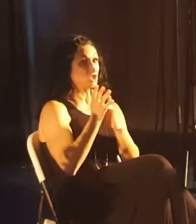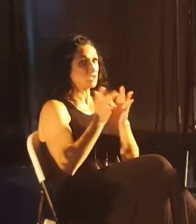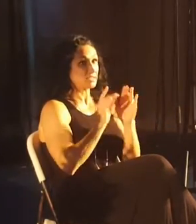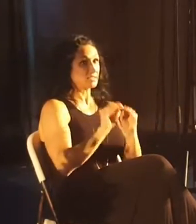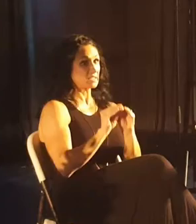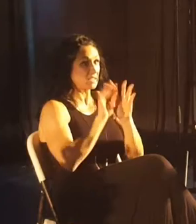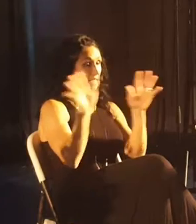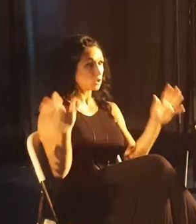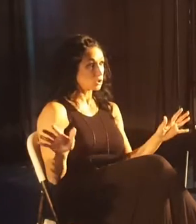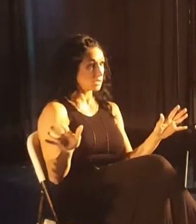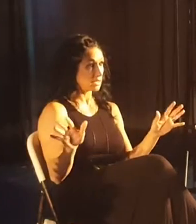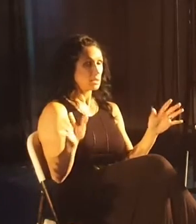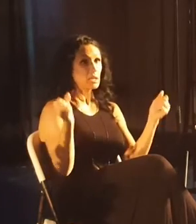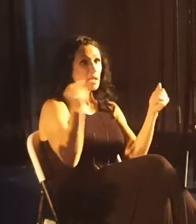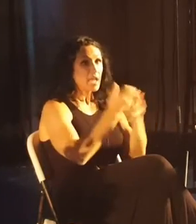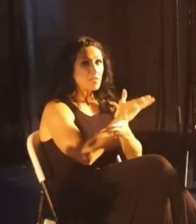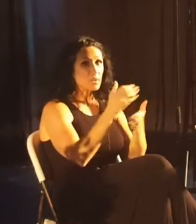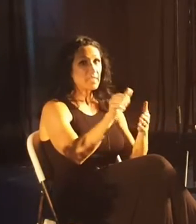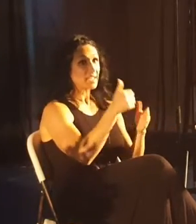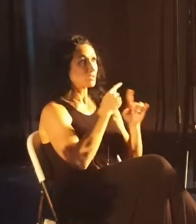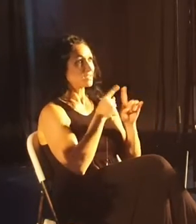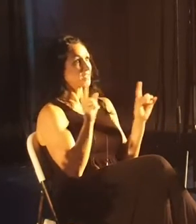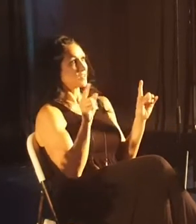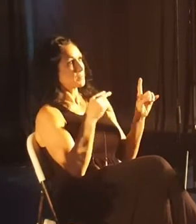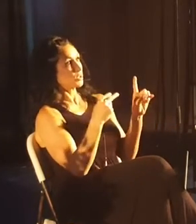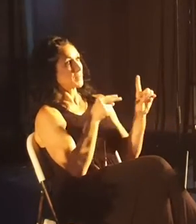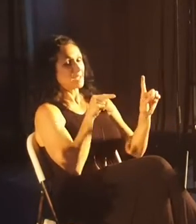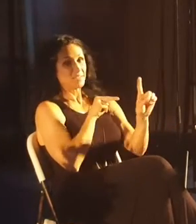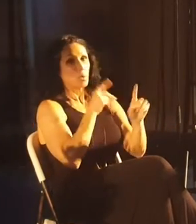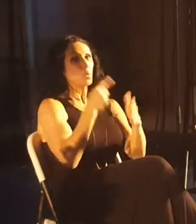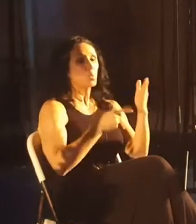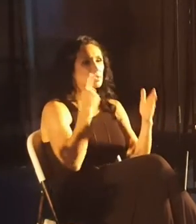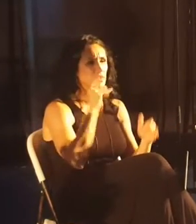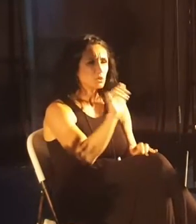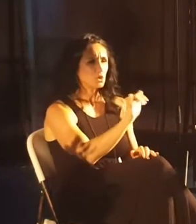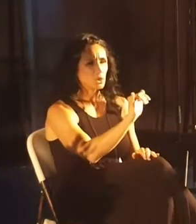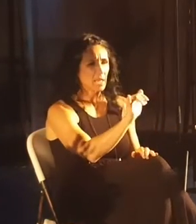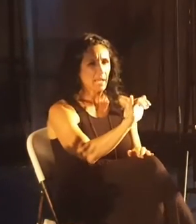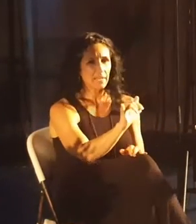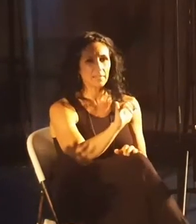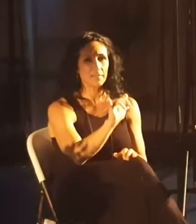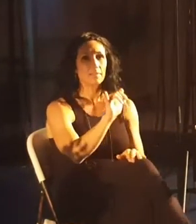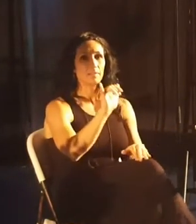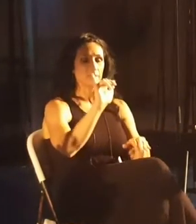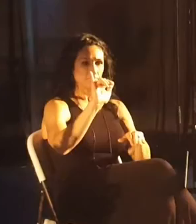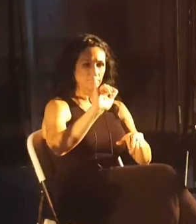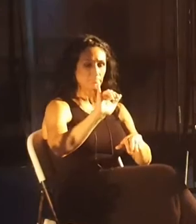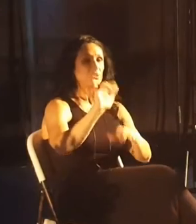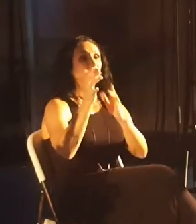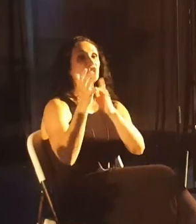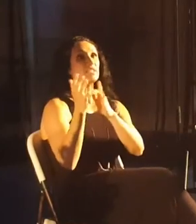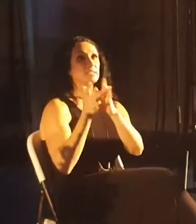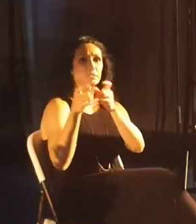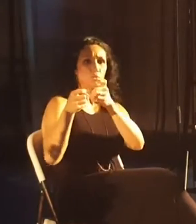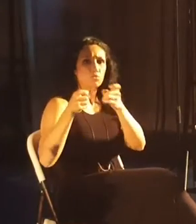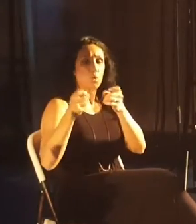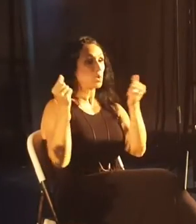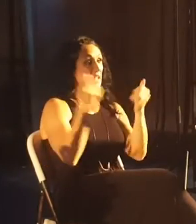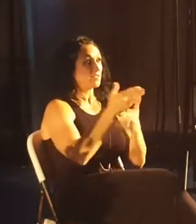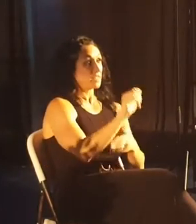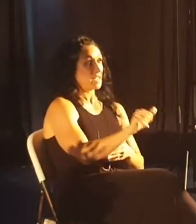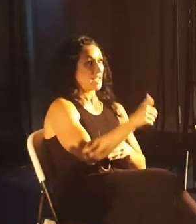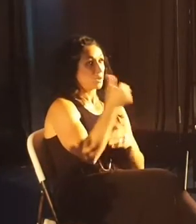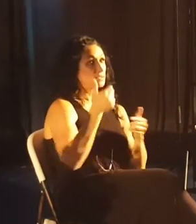clearly and to see everything else differently as a result? What's it look like to put Jesus in that seat of supremacy and then let everything